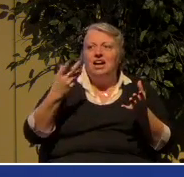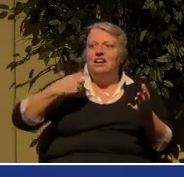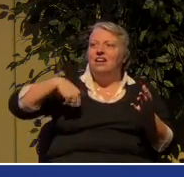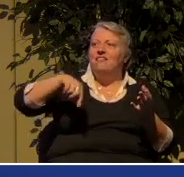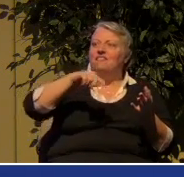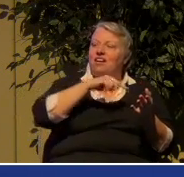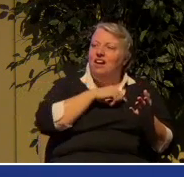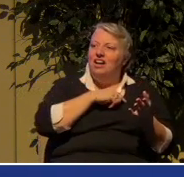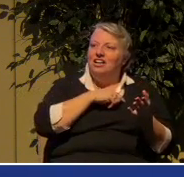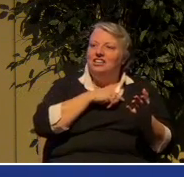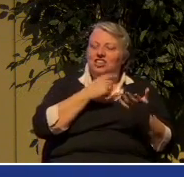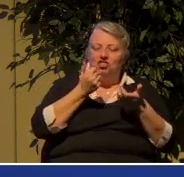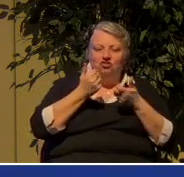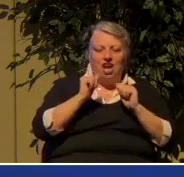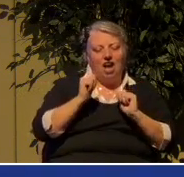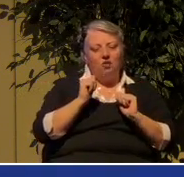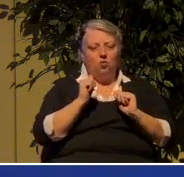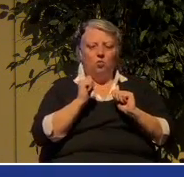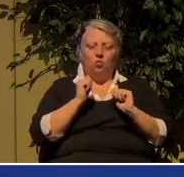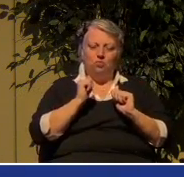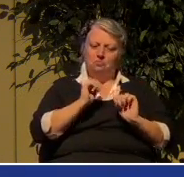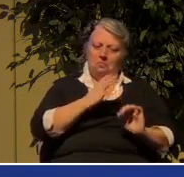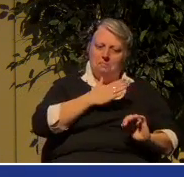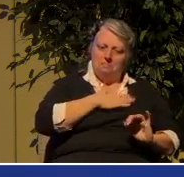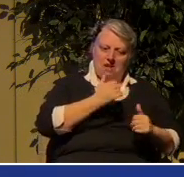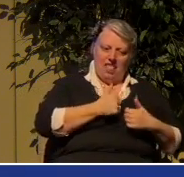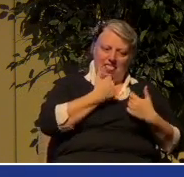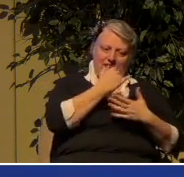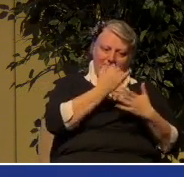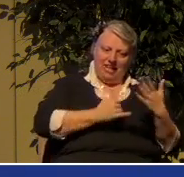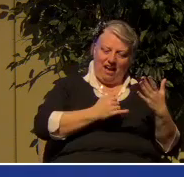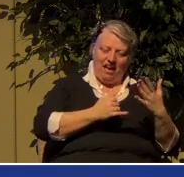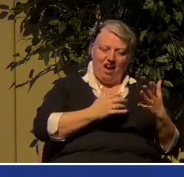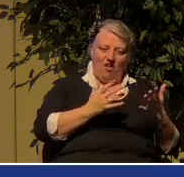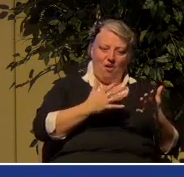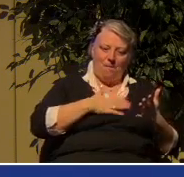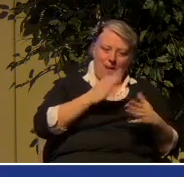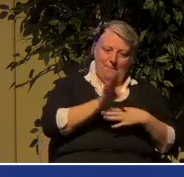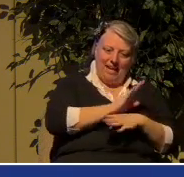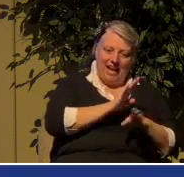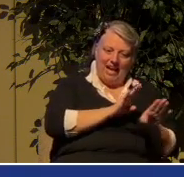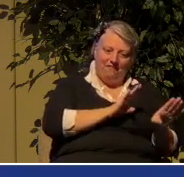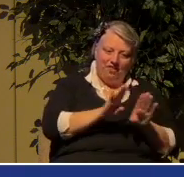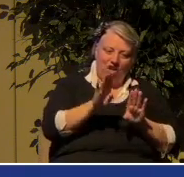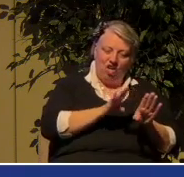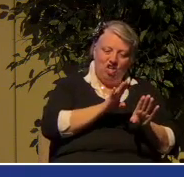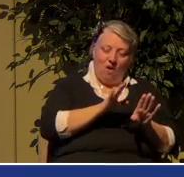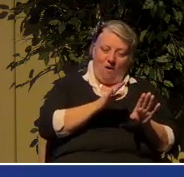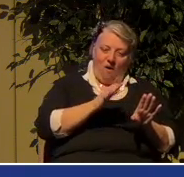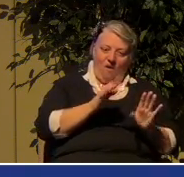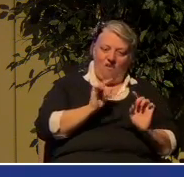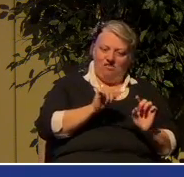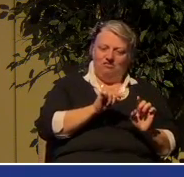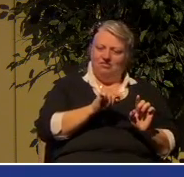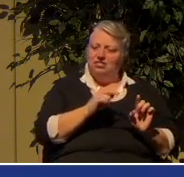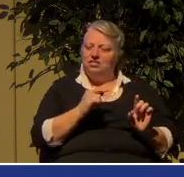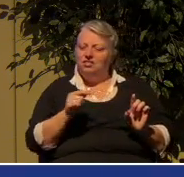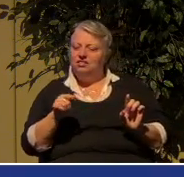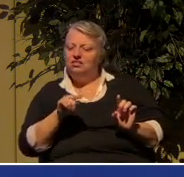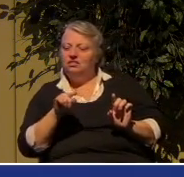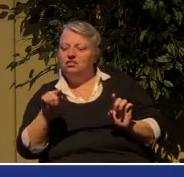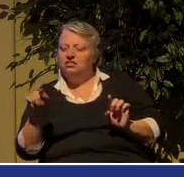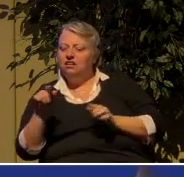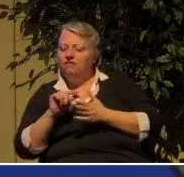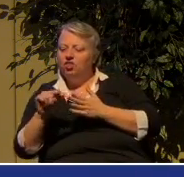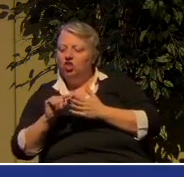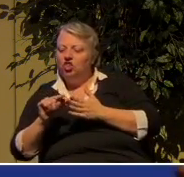trying to justify a certain lifestyle or a certain behavior, we gravitate towards scriptures and we gravitate towards